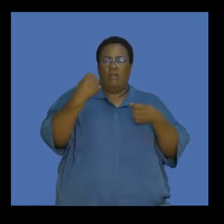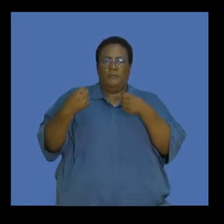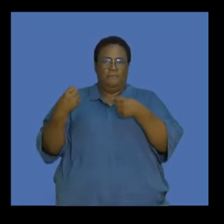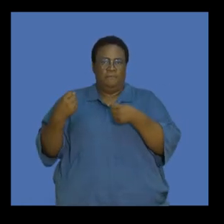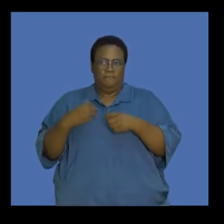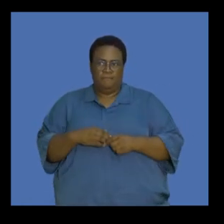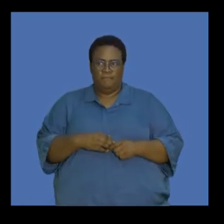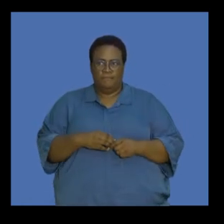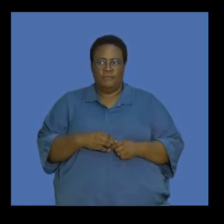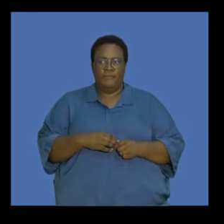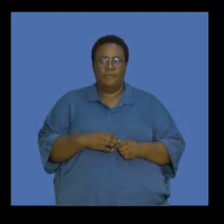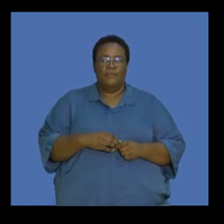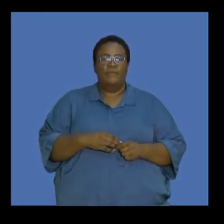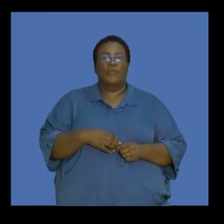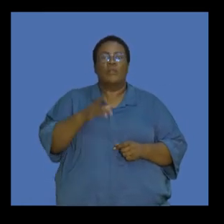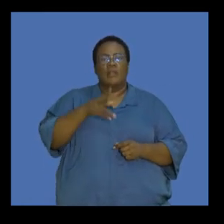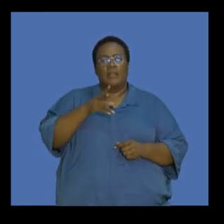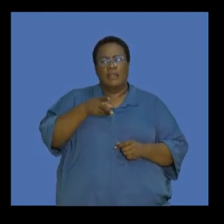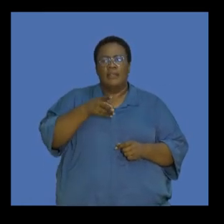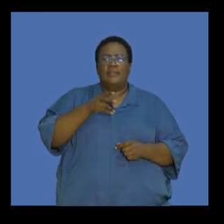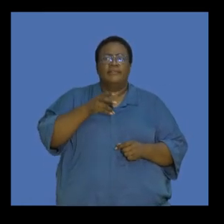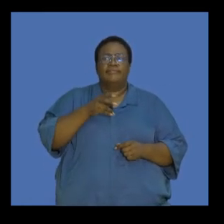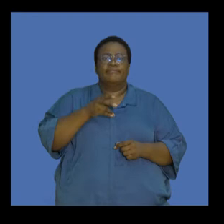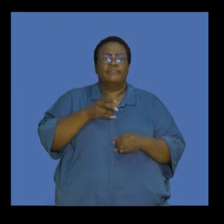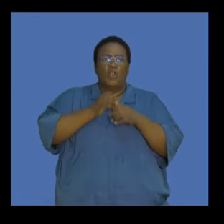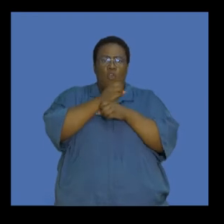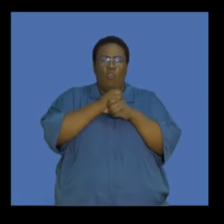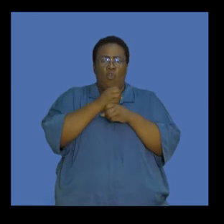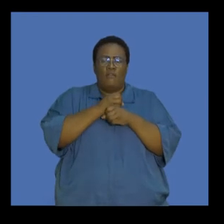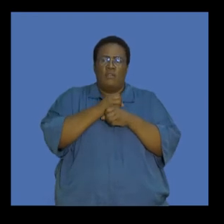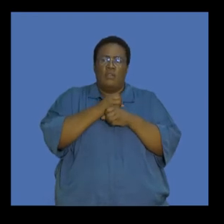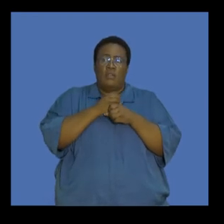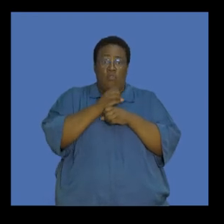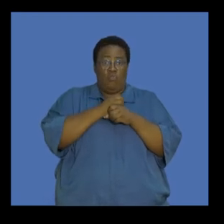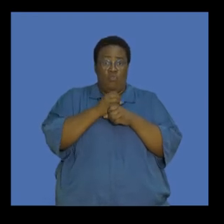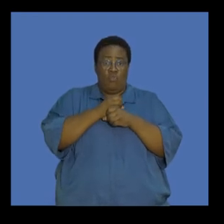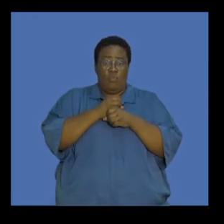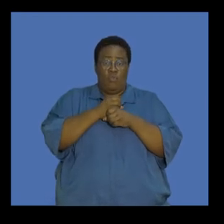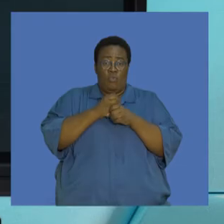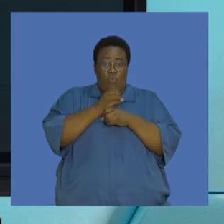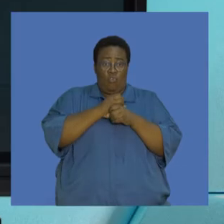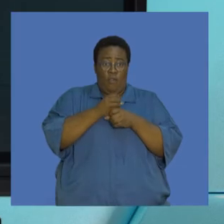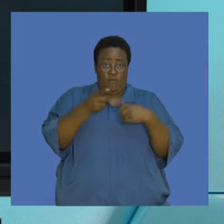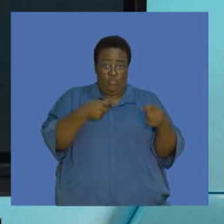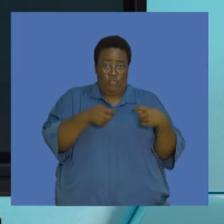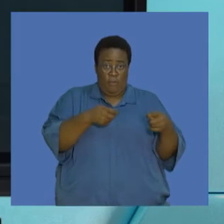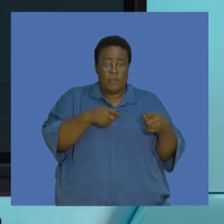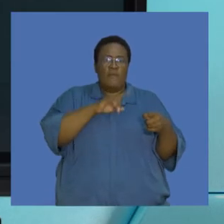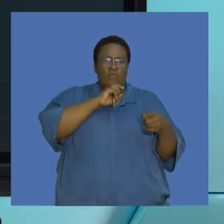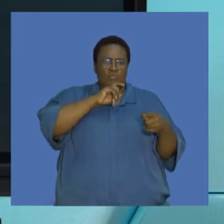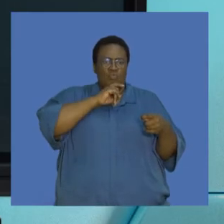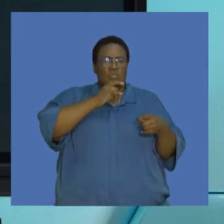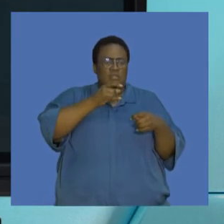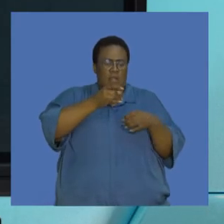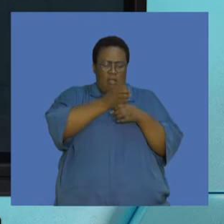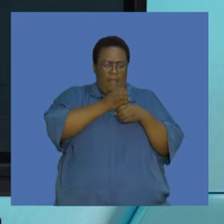disposable cups that you have at coffee shops. So if you were having coffee at a shop and if you're using disposable cups or